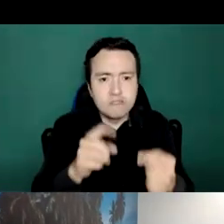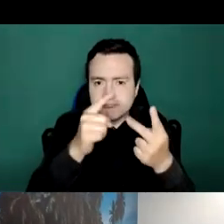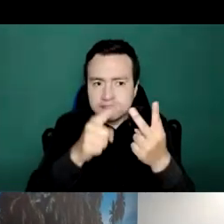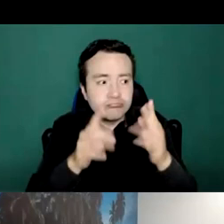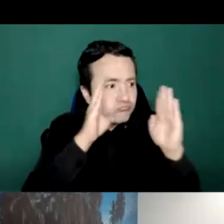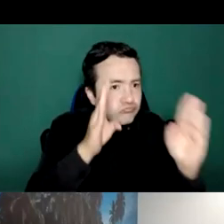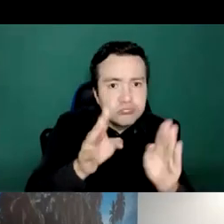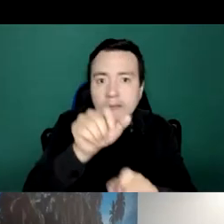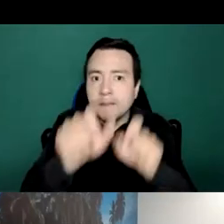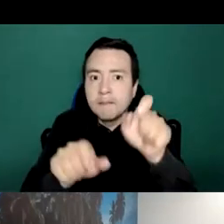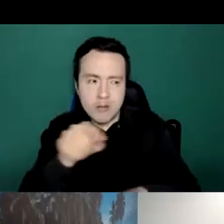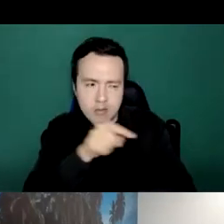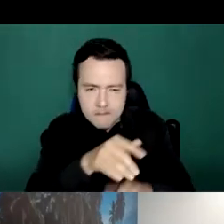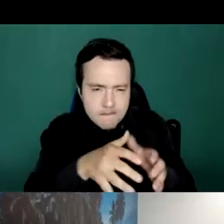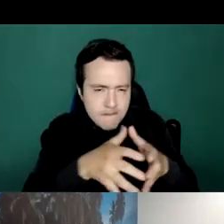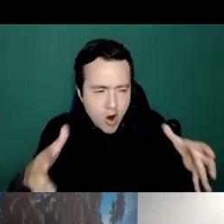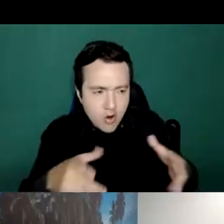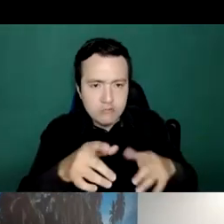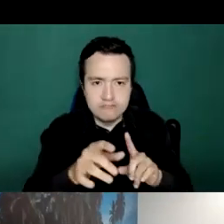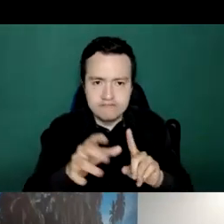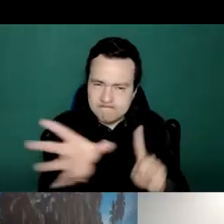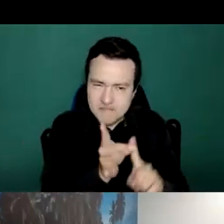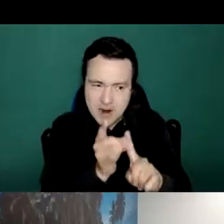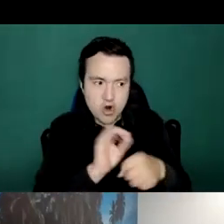on those areas where they were most needed